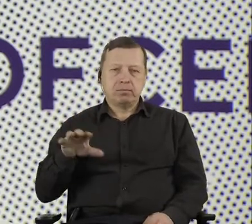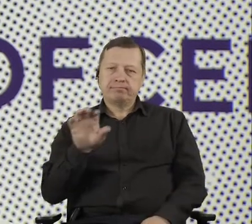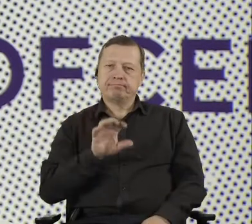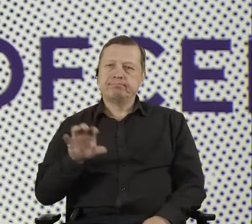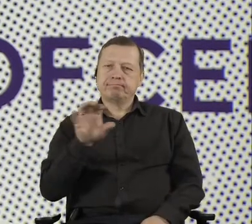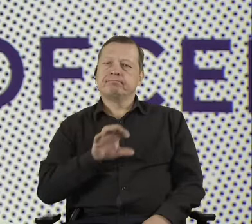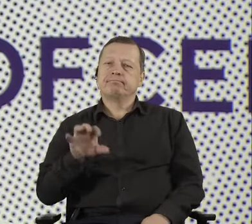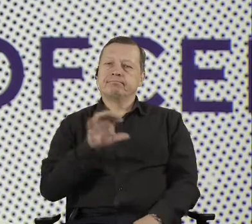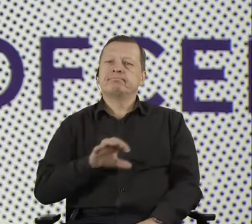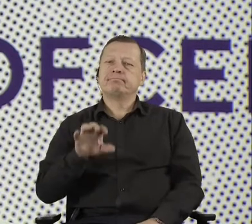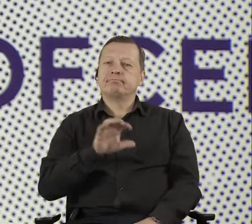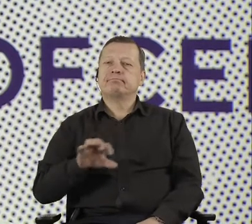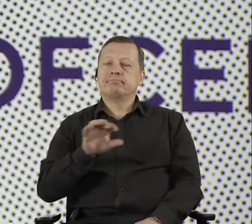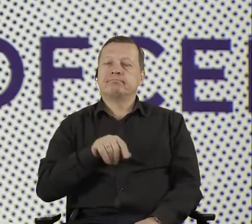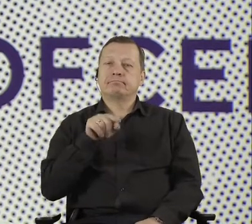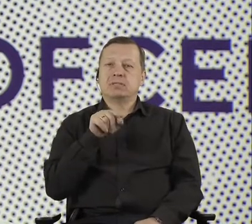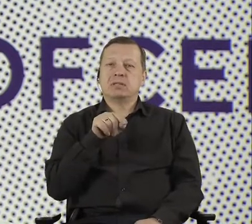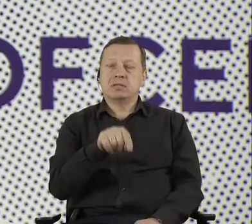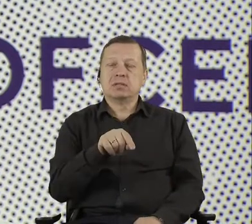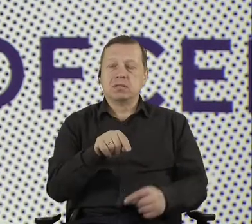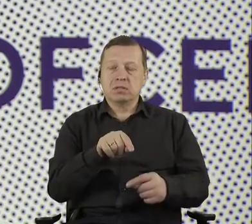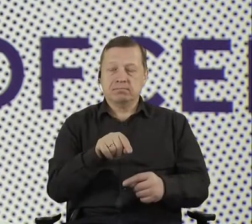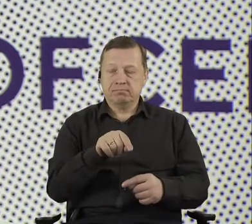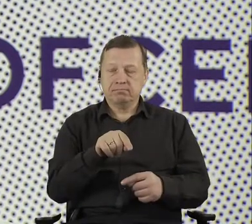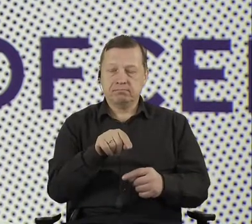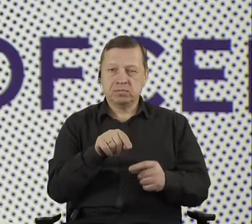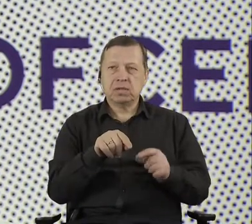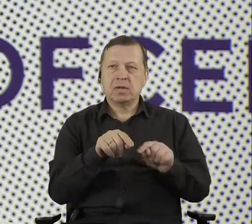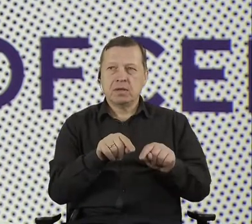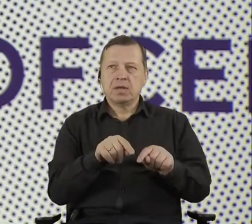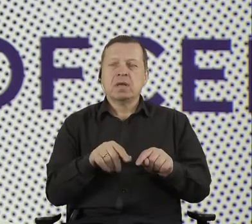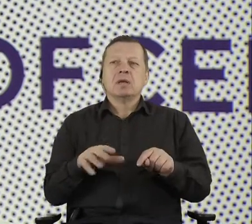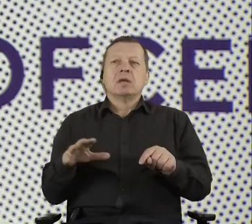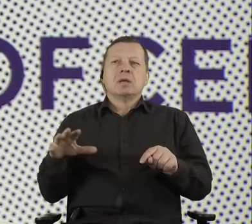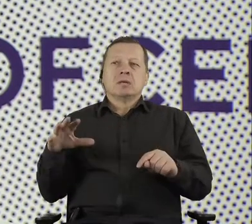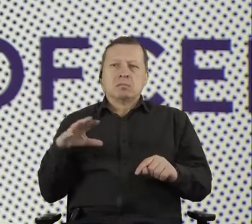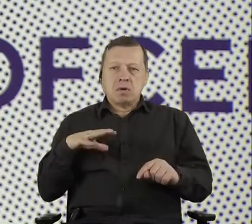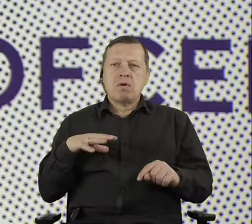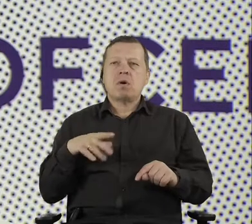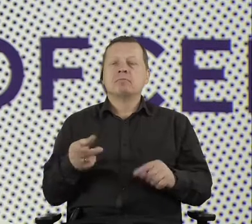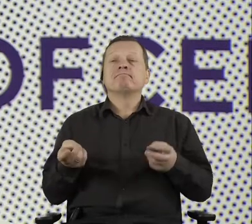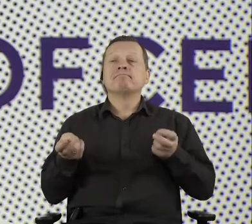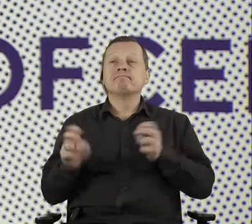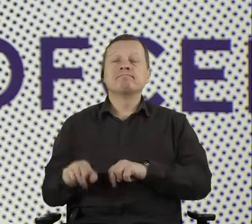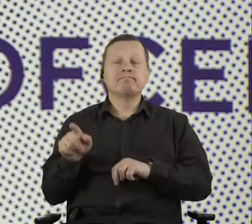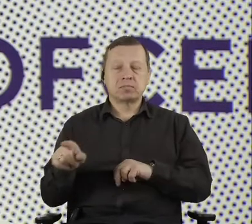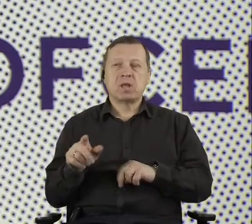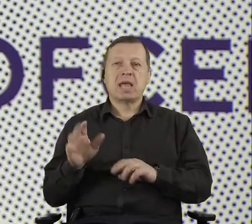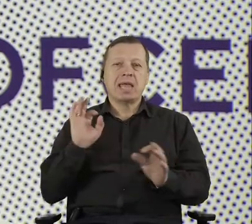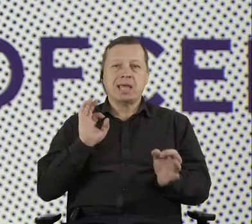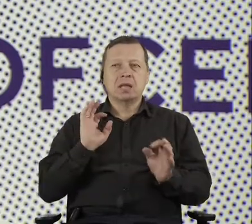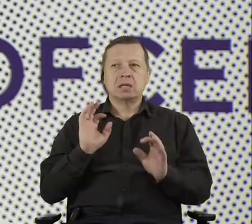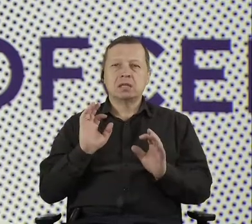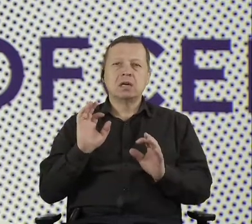where everybody could leave the feedback on the procurement. And there was also an offline community of people that were